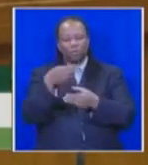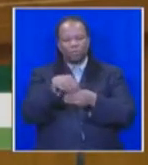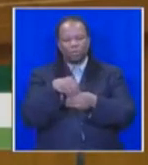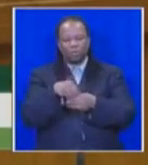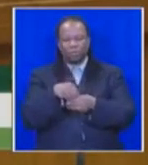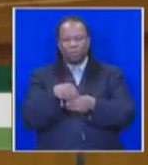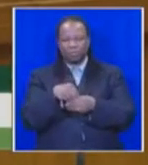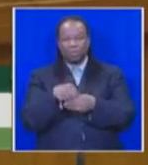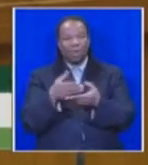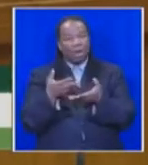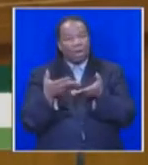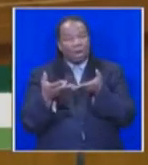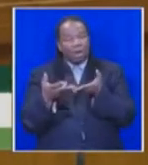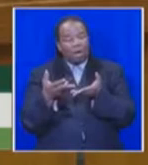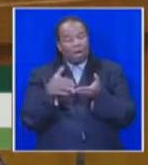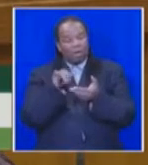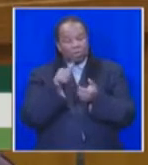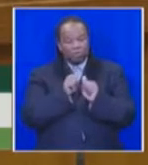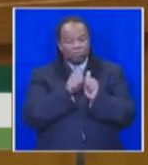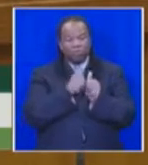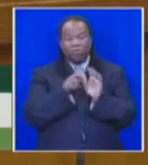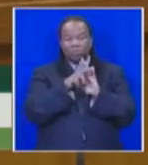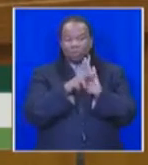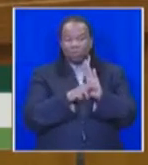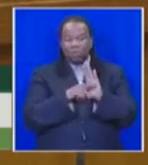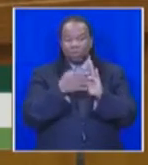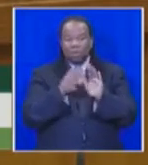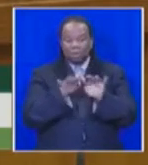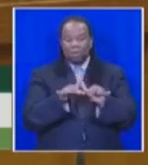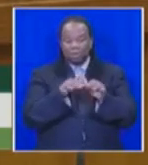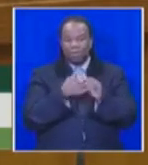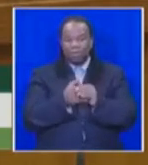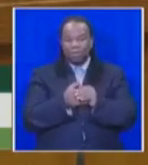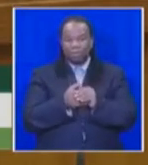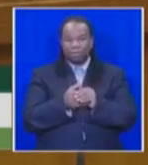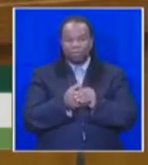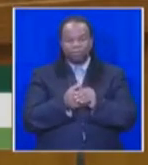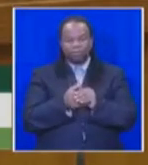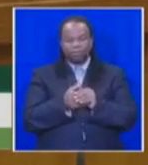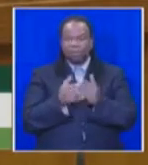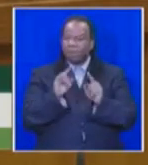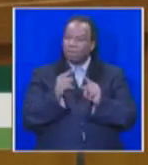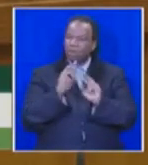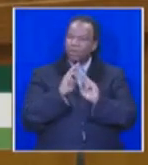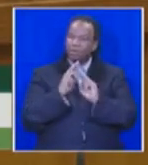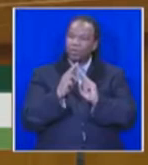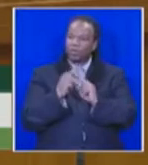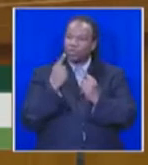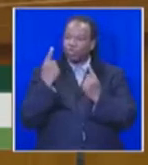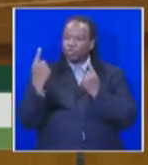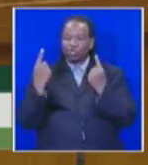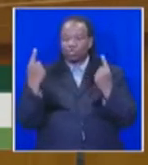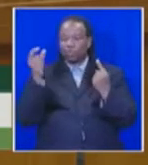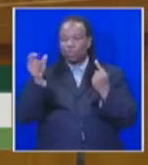to improve the decorum of this house. Rather than respond to individual inputs that members have made,